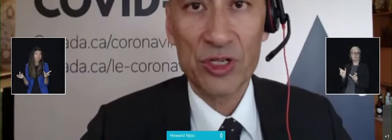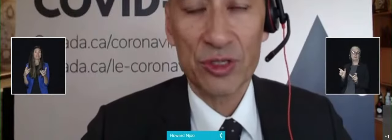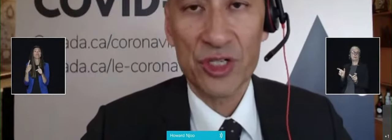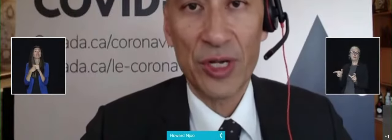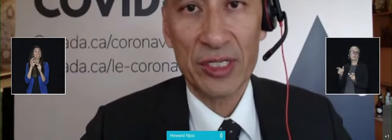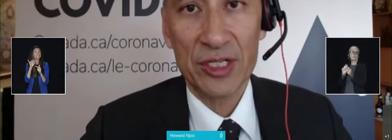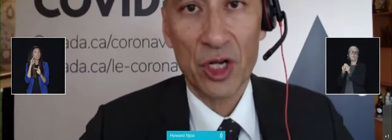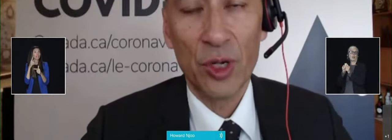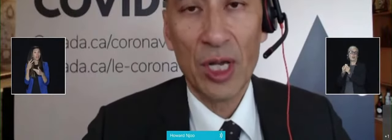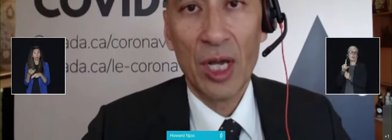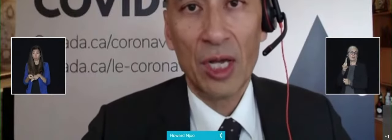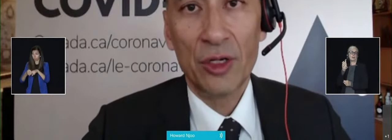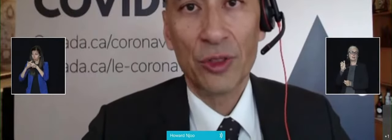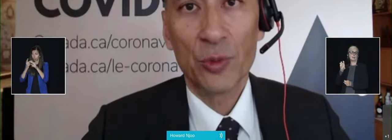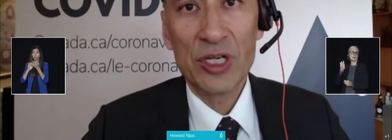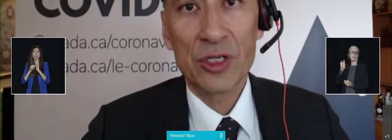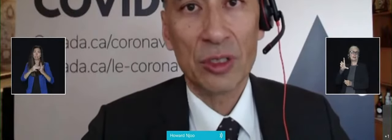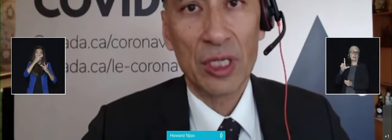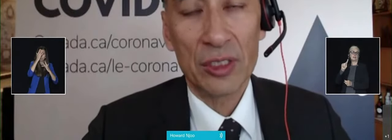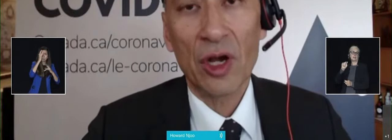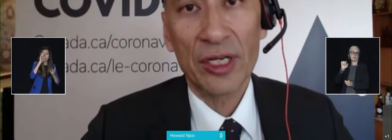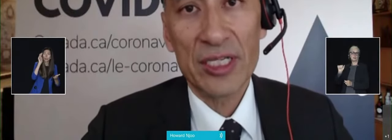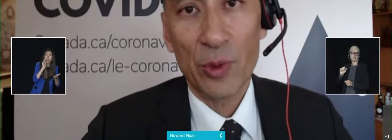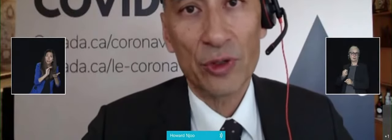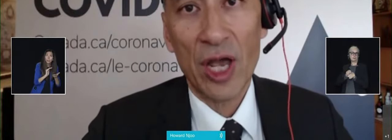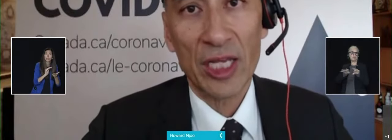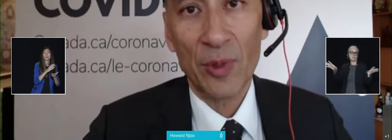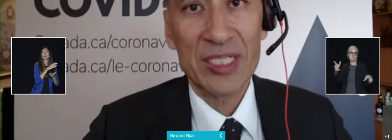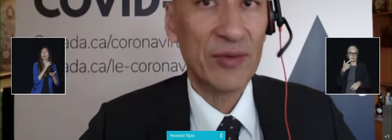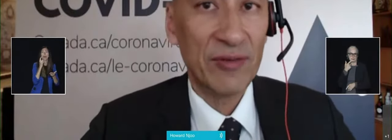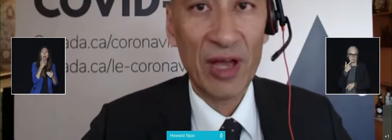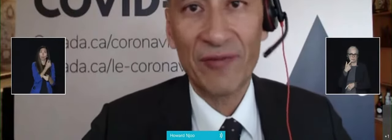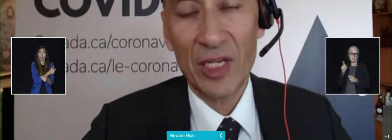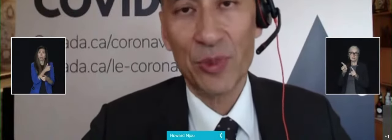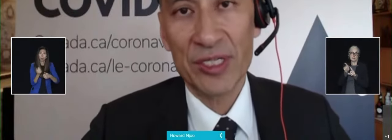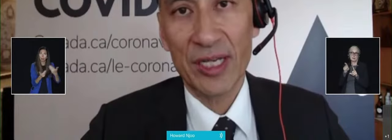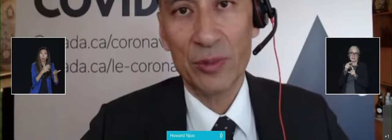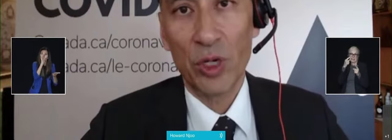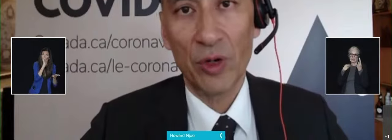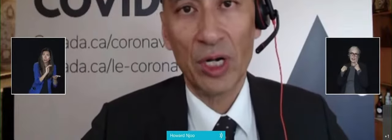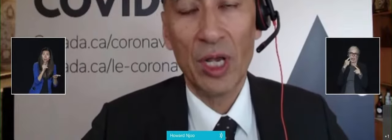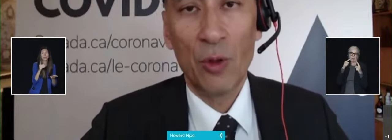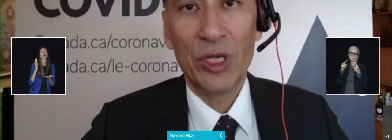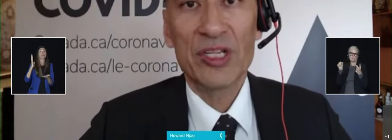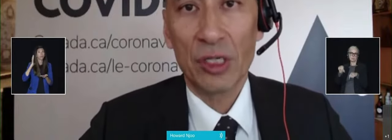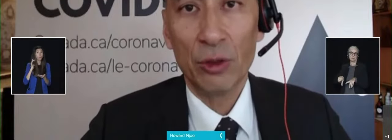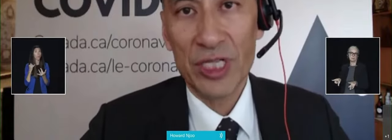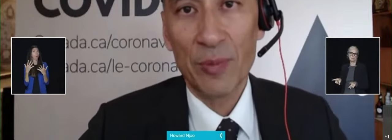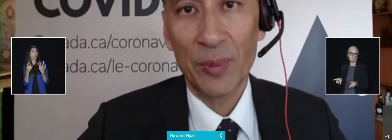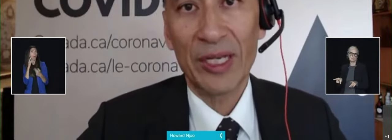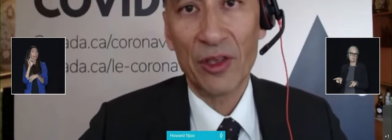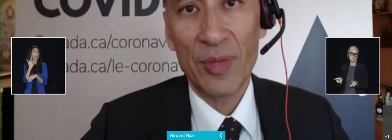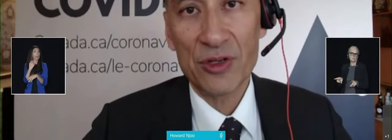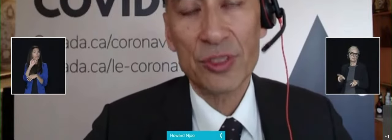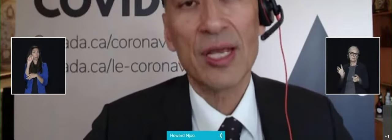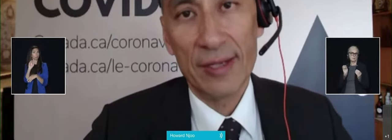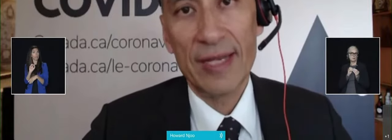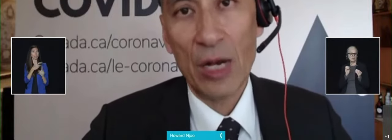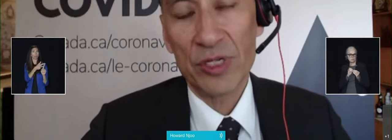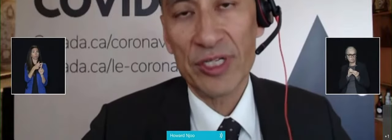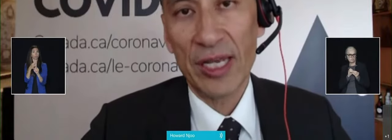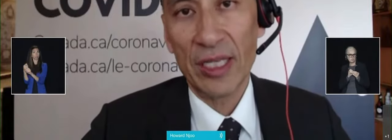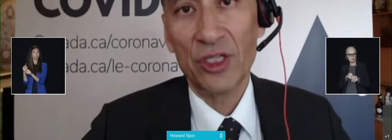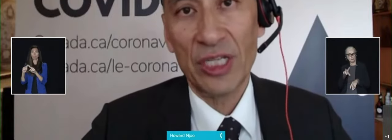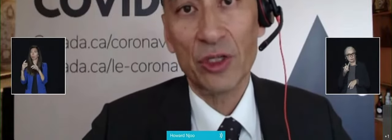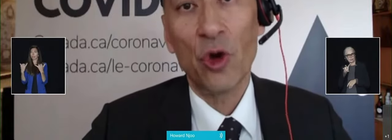compared to the original strain. And so, you know, the original targets that we were talking about 75-80% where we could start loosening public health measures,